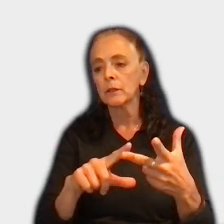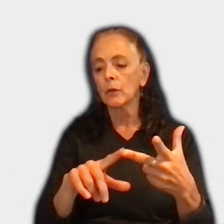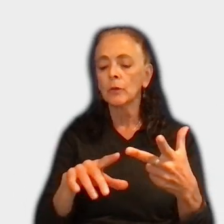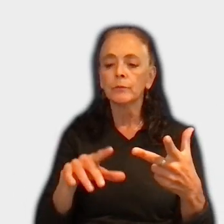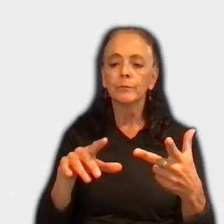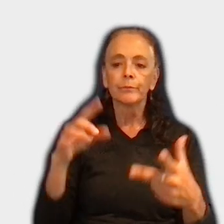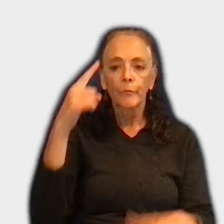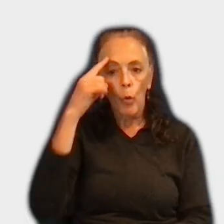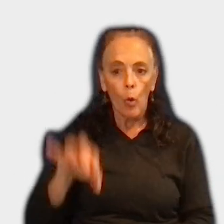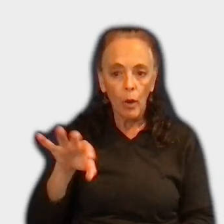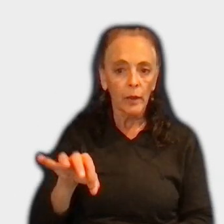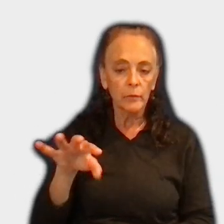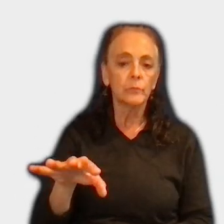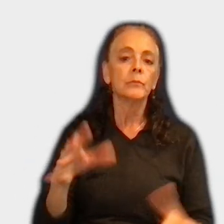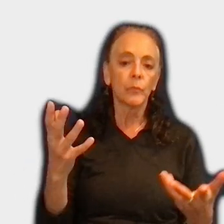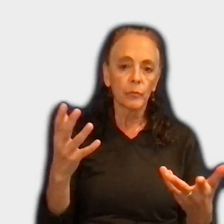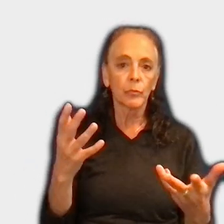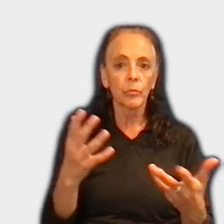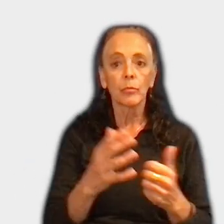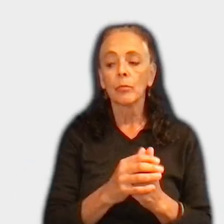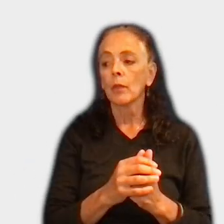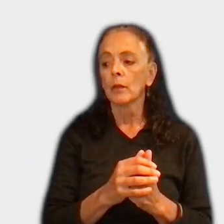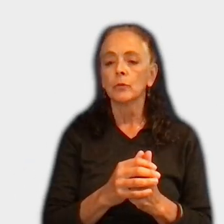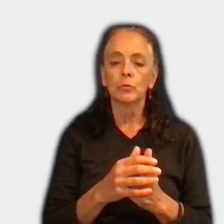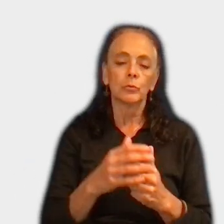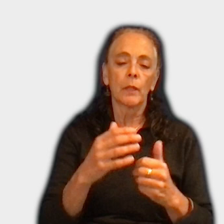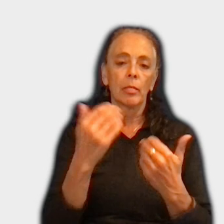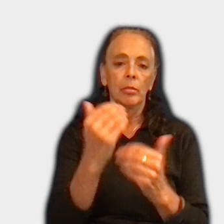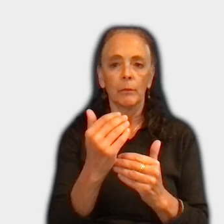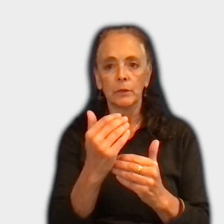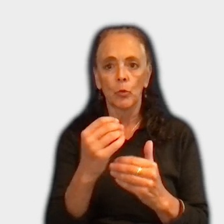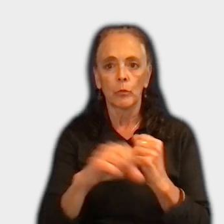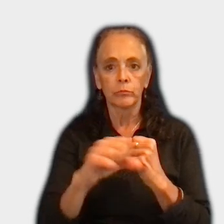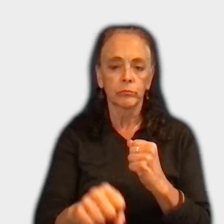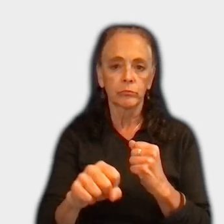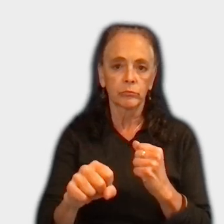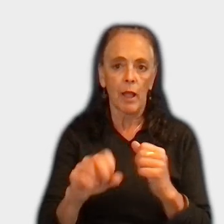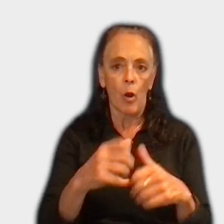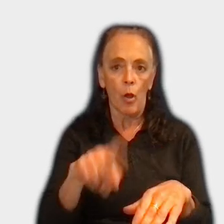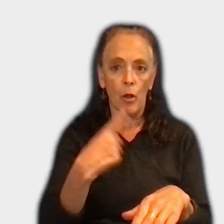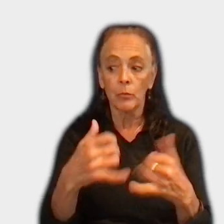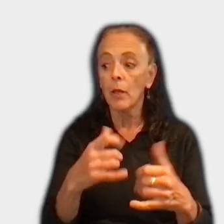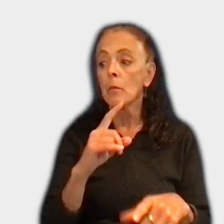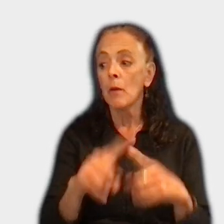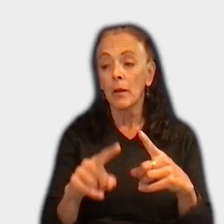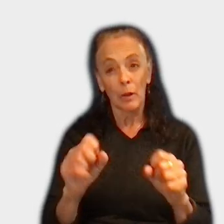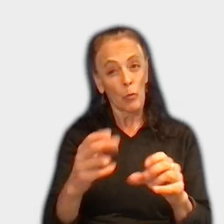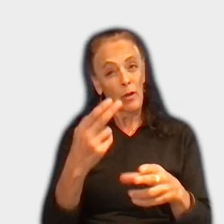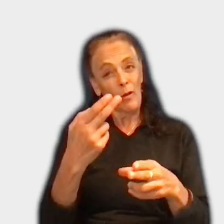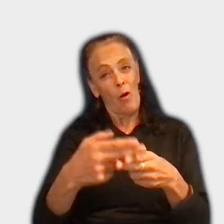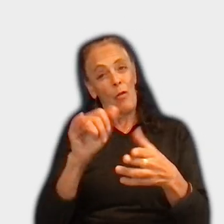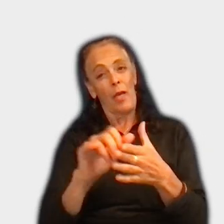eventually actually for determined duration of player playing. But can we call it both like arcade cabinets and